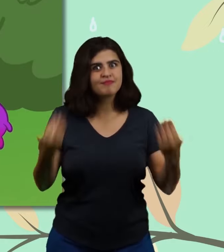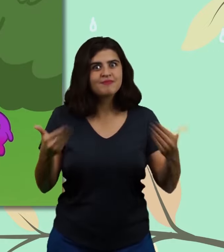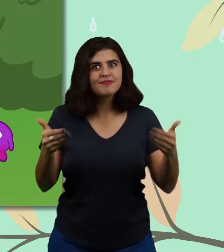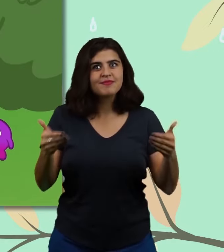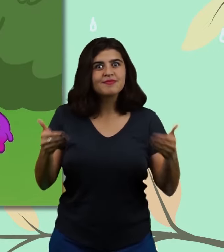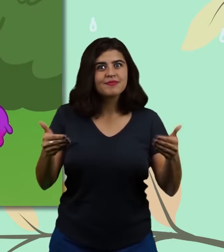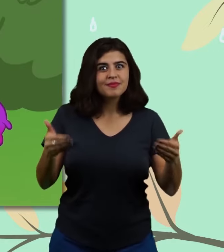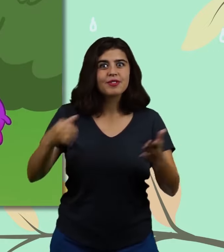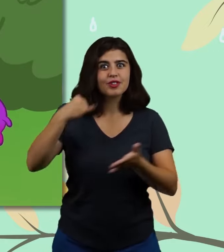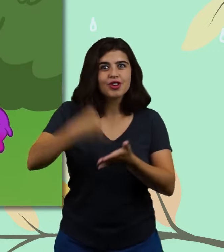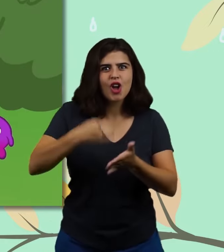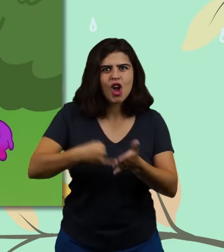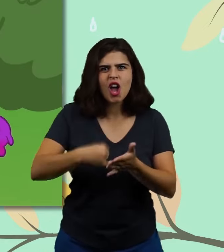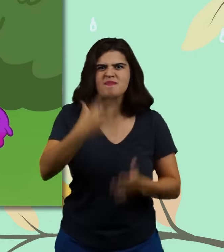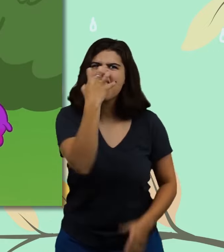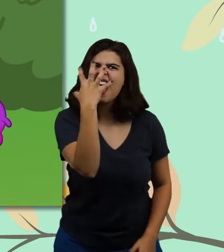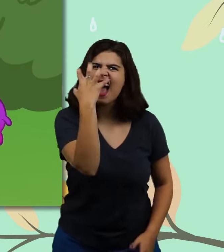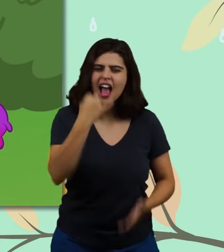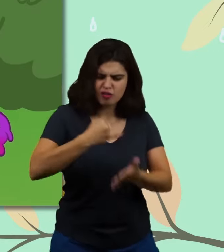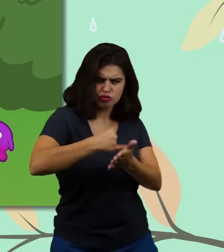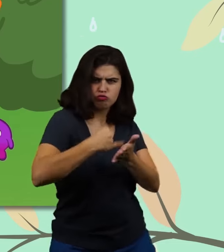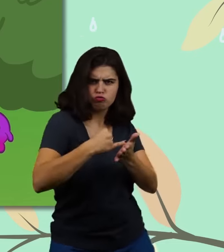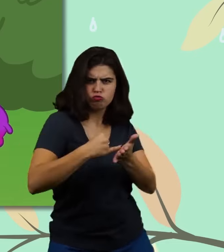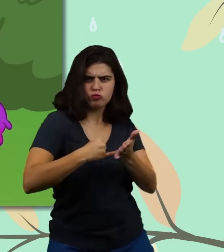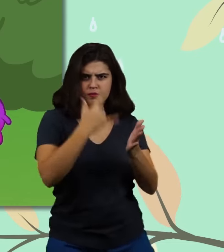yes you can draw anger in the album directly